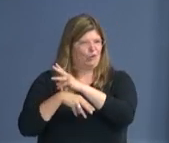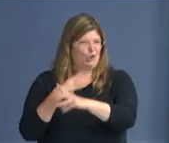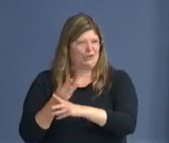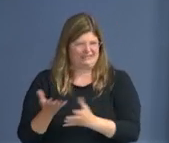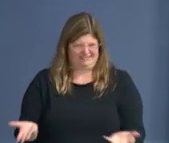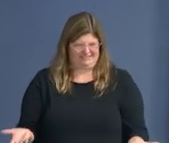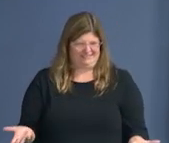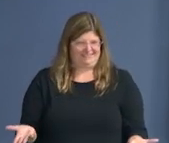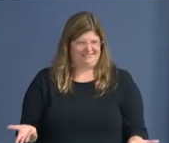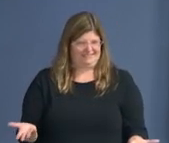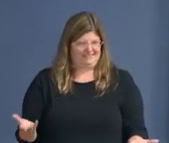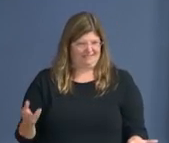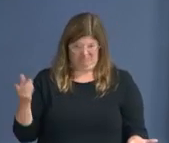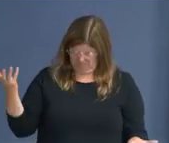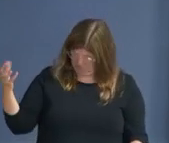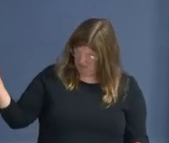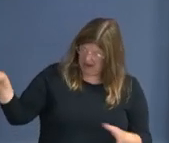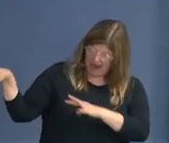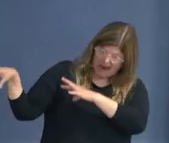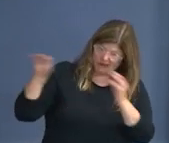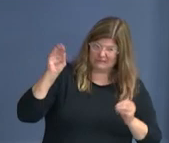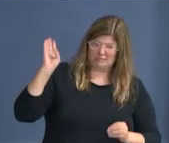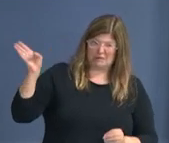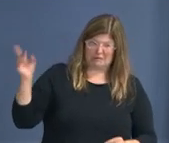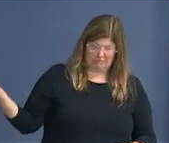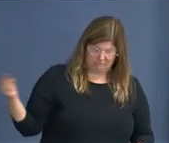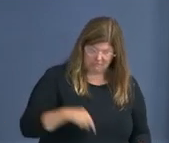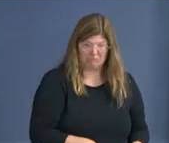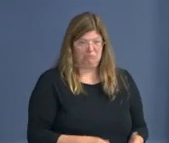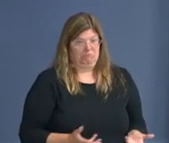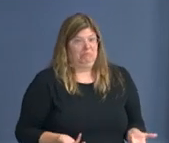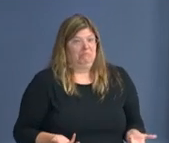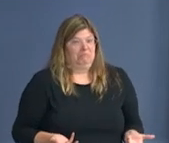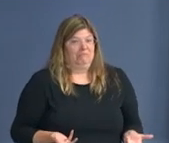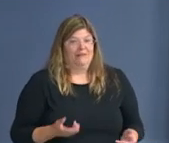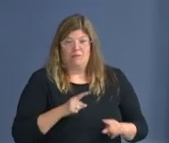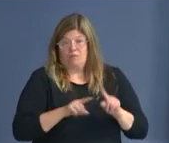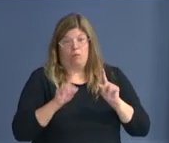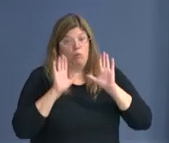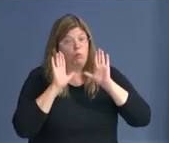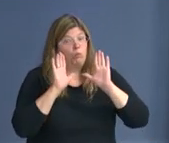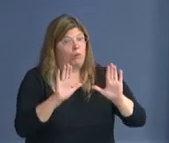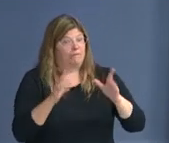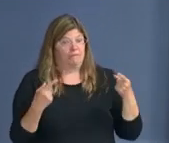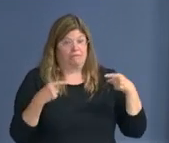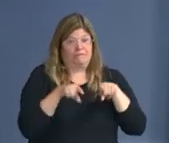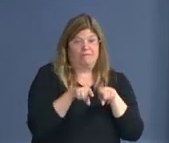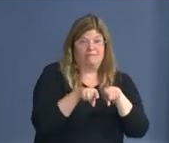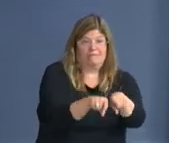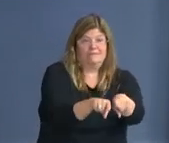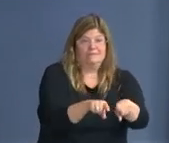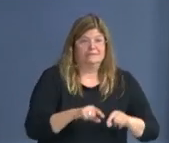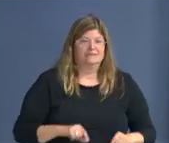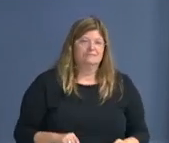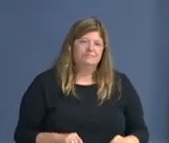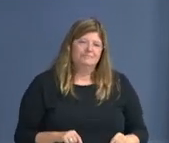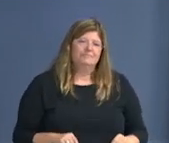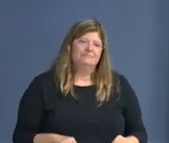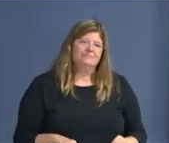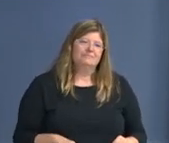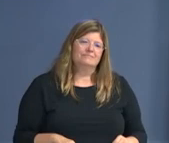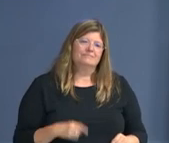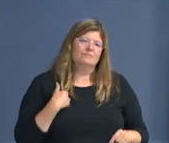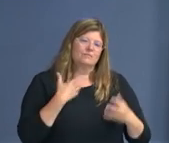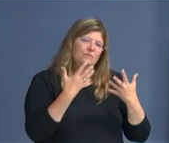NAACP. And so it's just a one, it will be a wonderful marriage. Yes? I wanted to follow up about Virginia entering